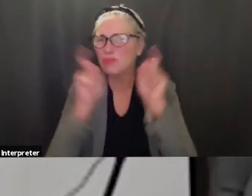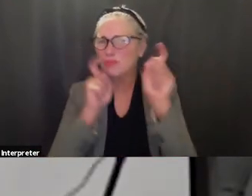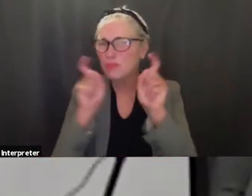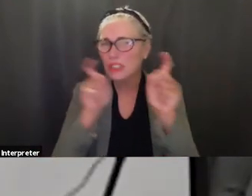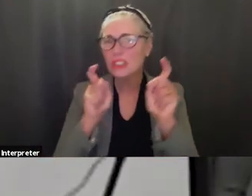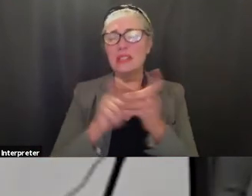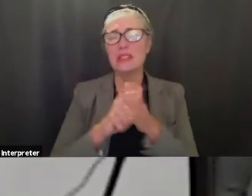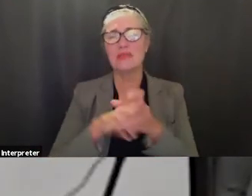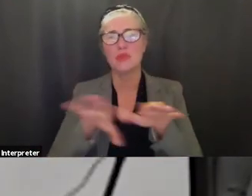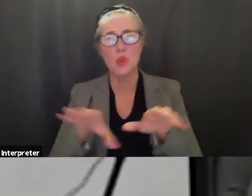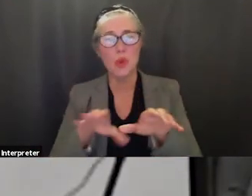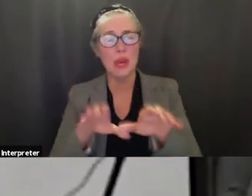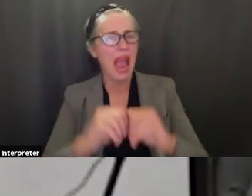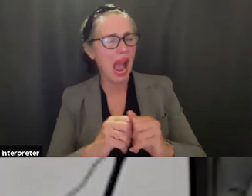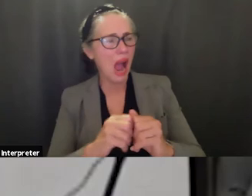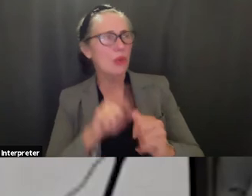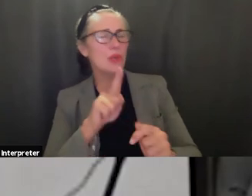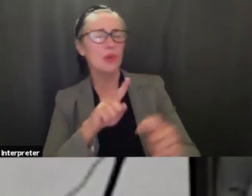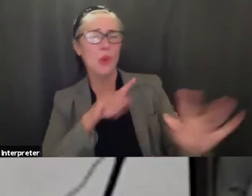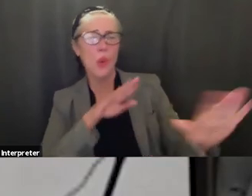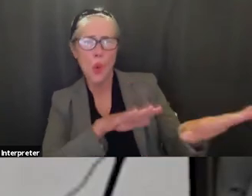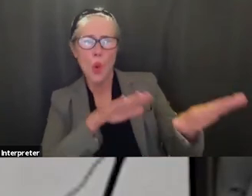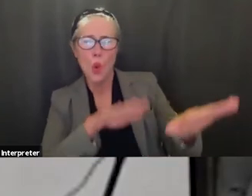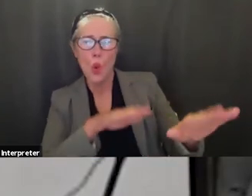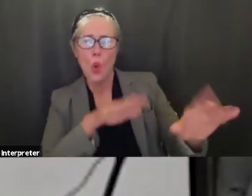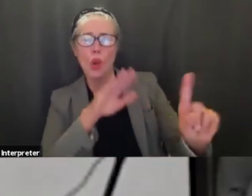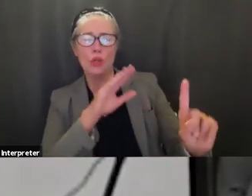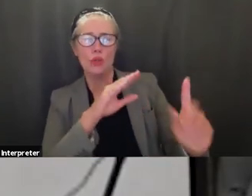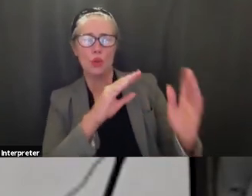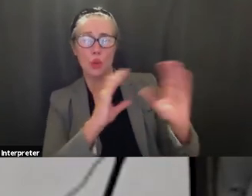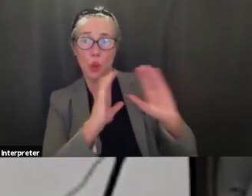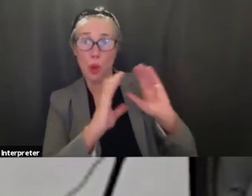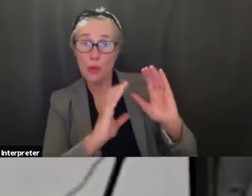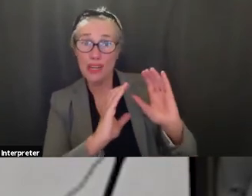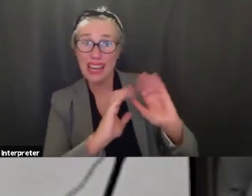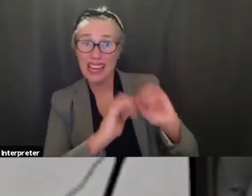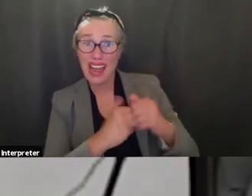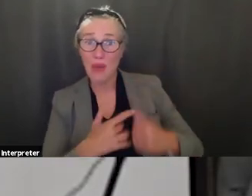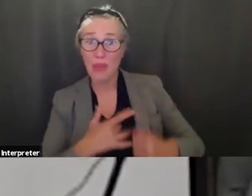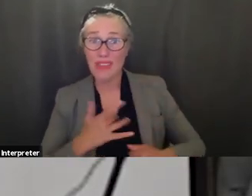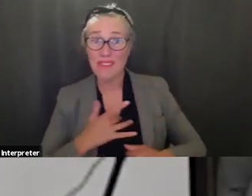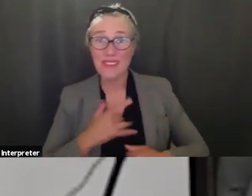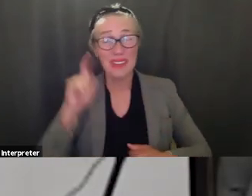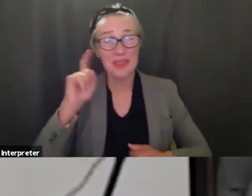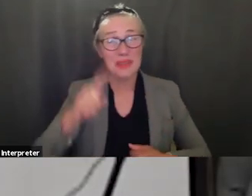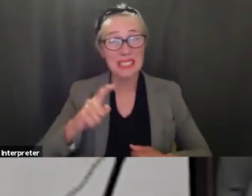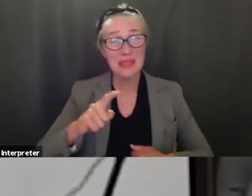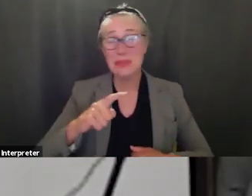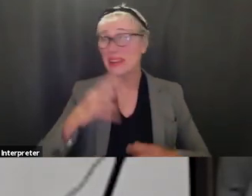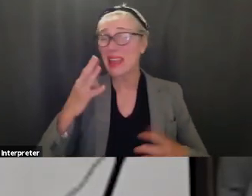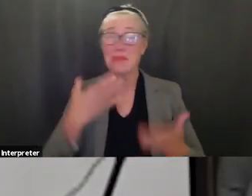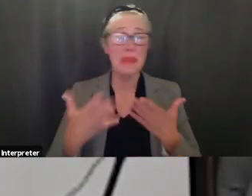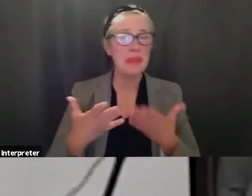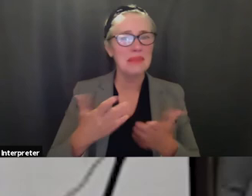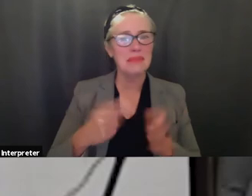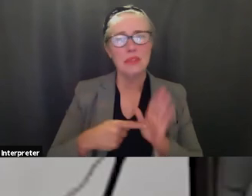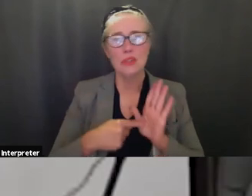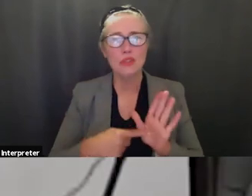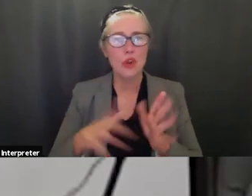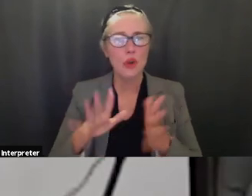a student who the only way they can communicate how they're feeling is to be um destructive and